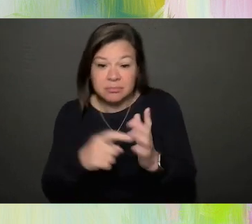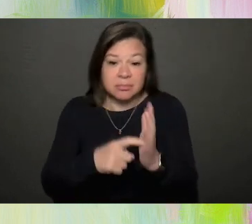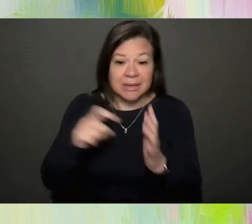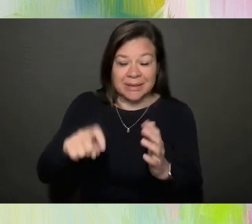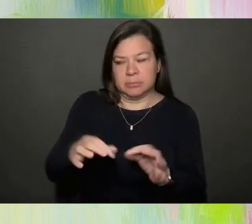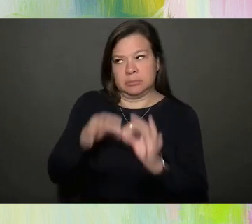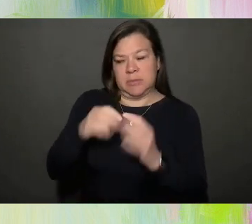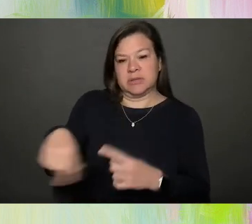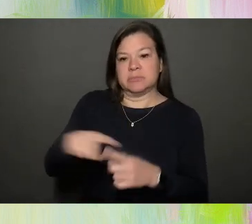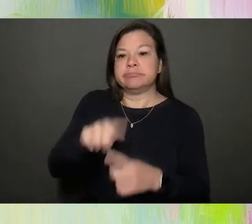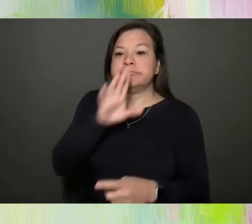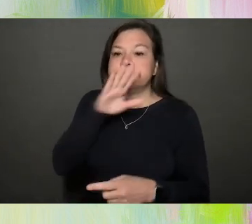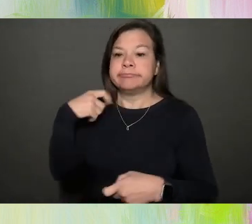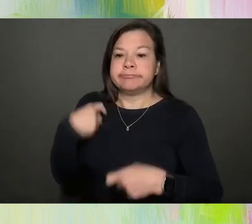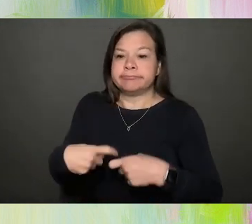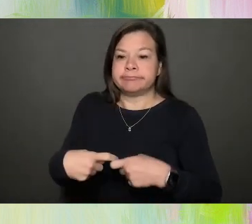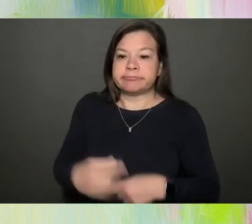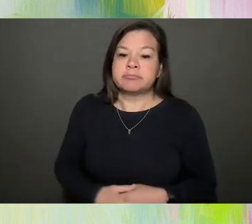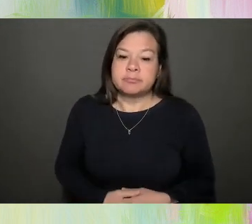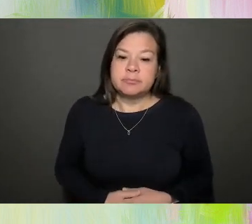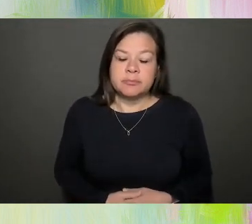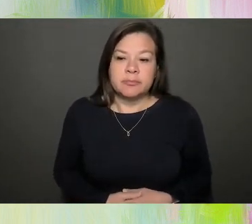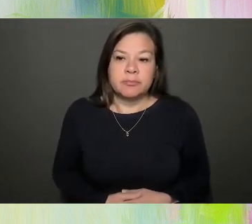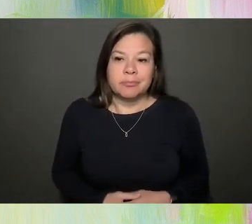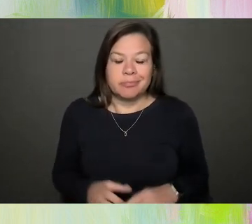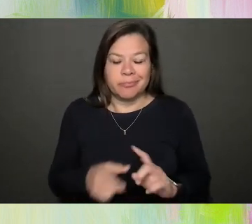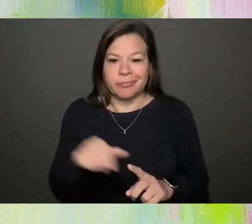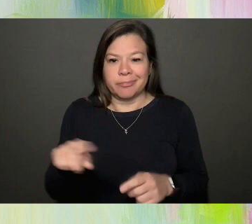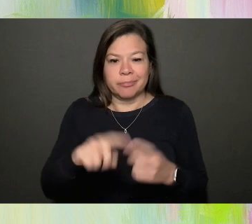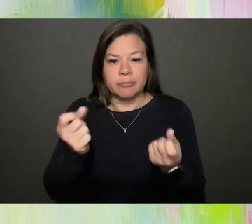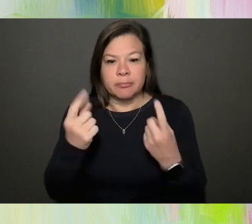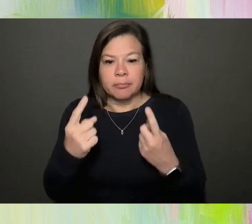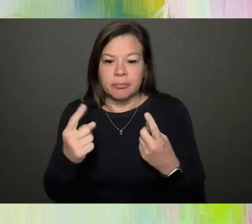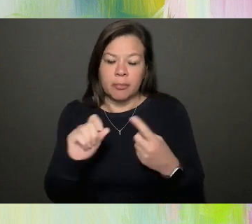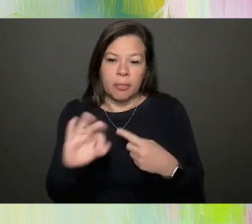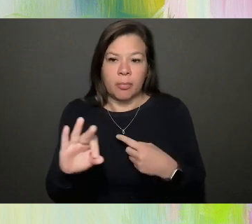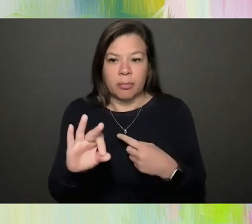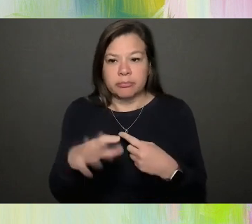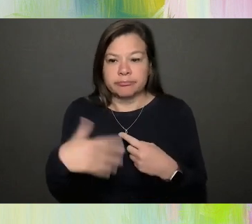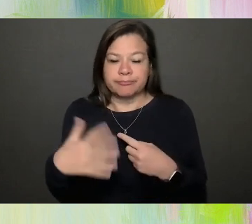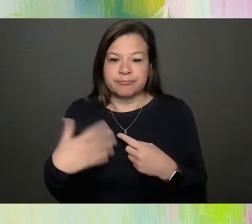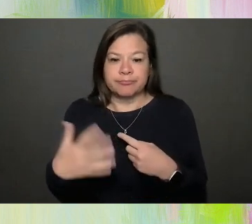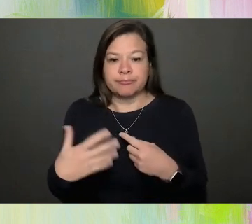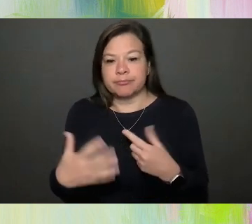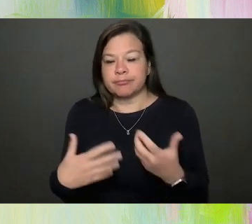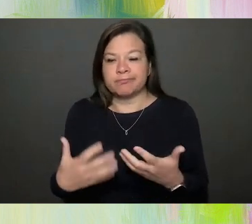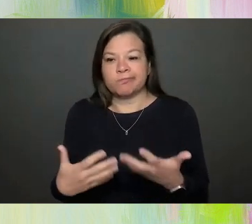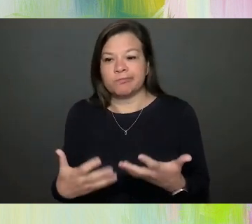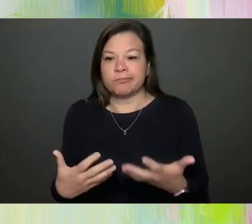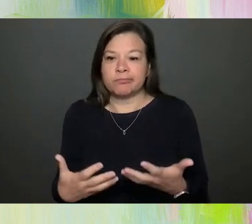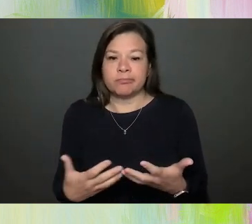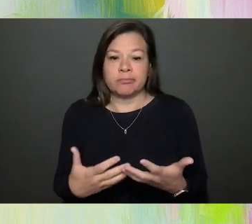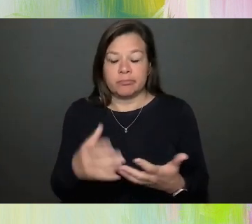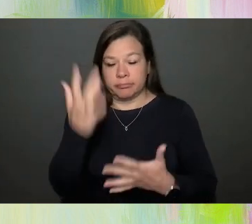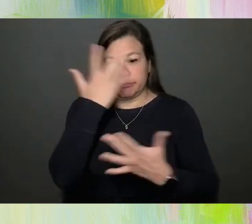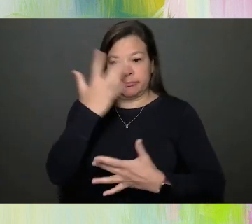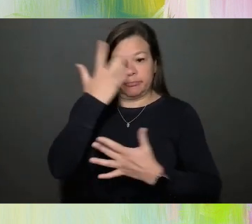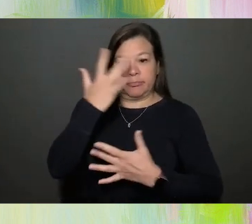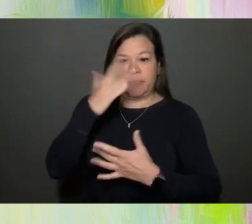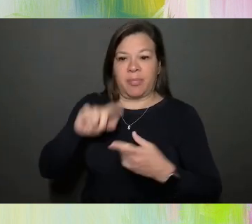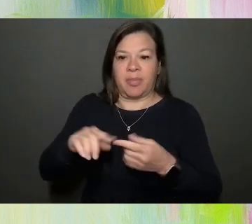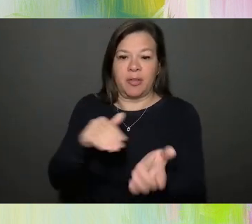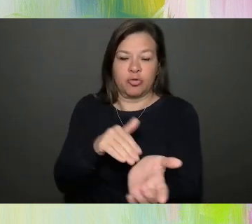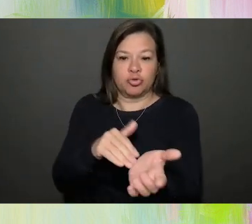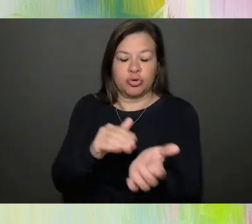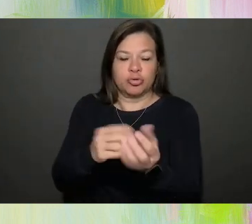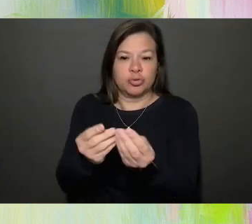Spanish, from kind of like this understanding of, of, of these diseases that the doctors were treating. And